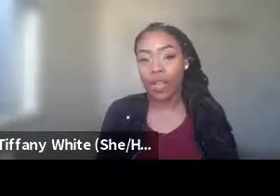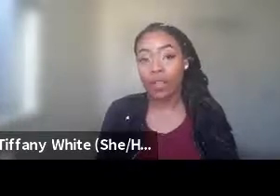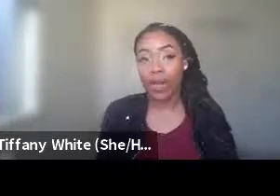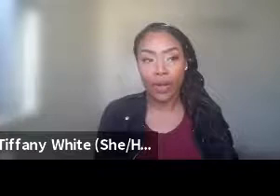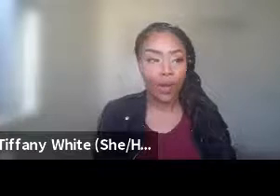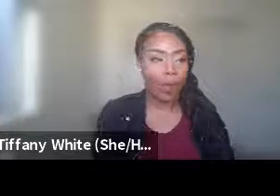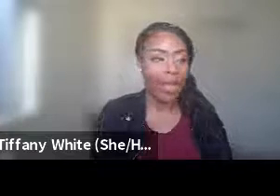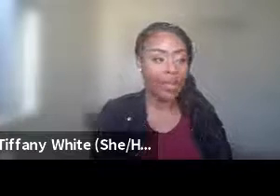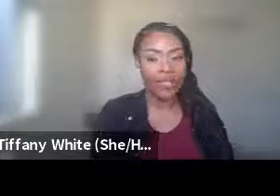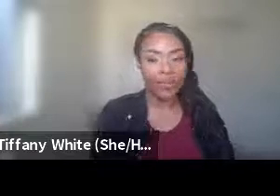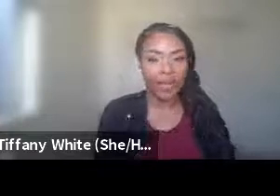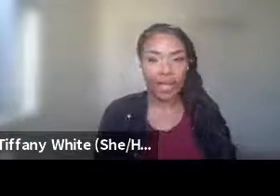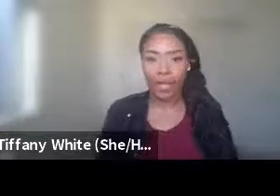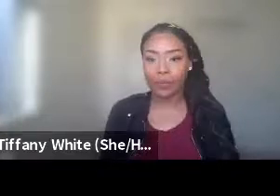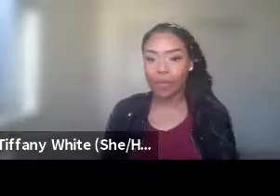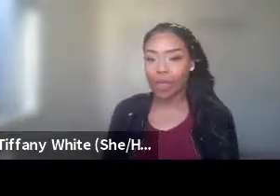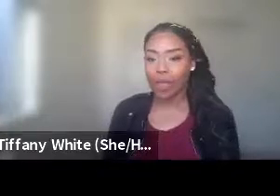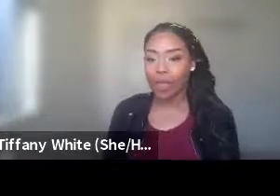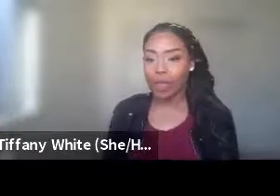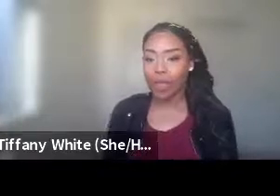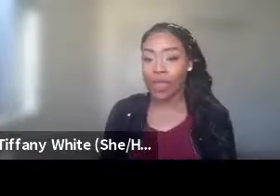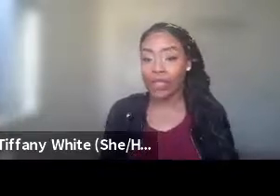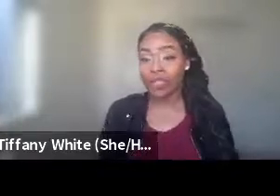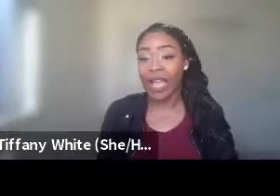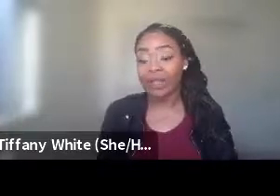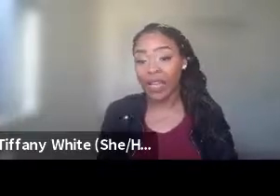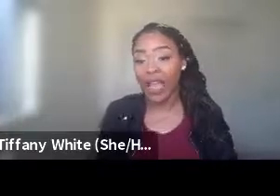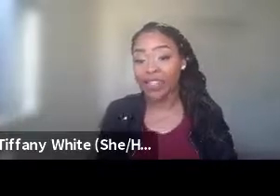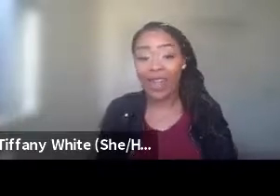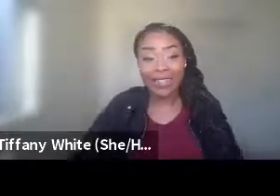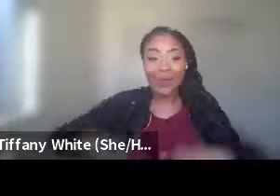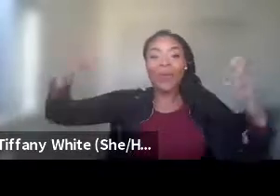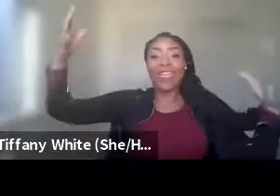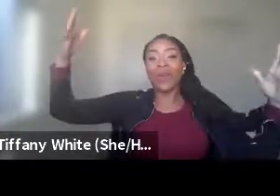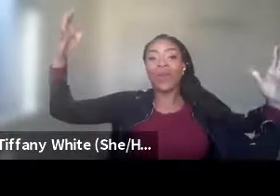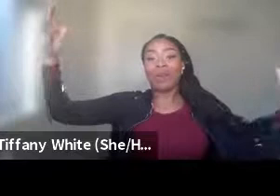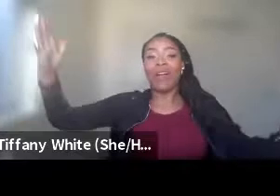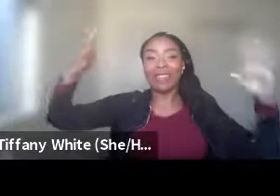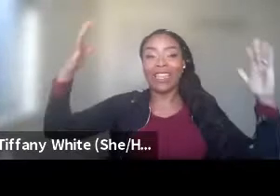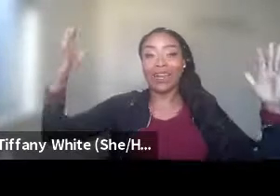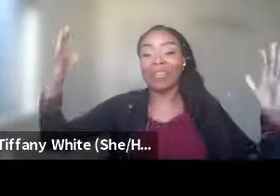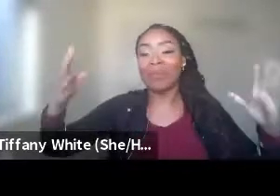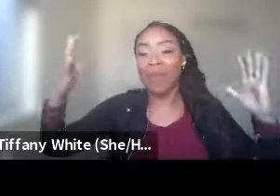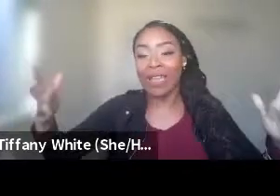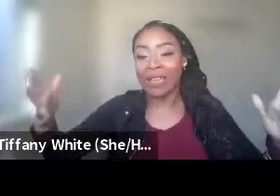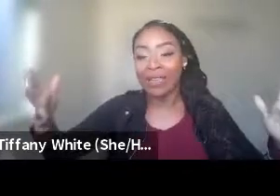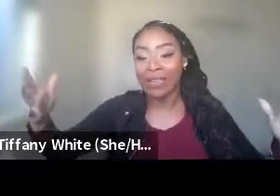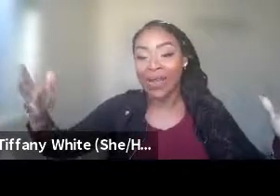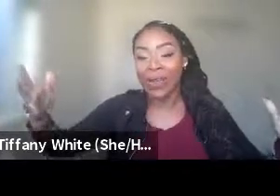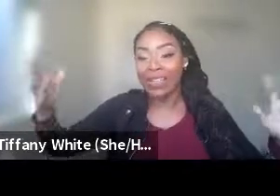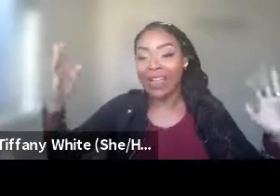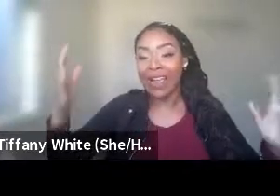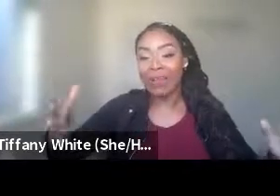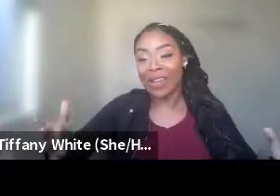know if we're going to let her go back and visit her kid because she hasn't been acting right. like, wait, who are we punishing here? What's the point?